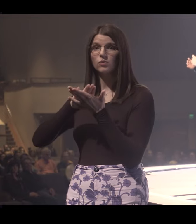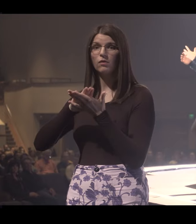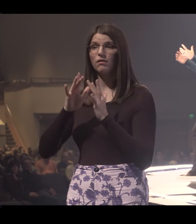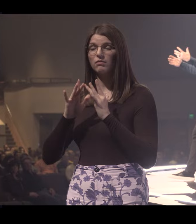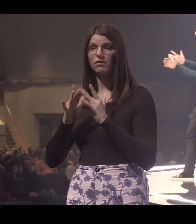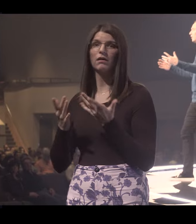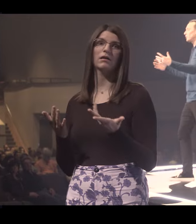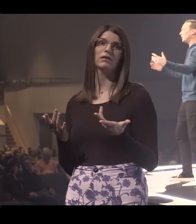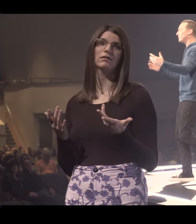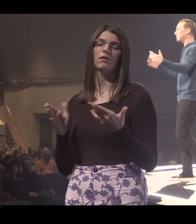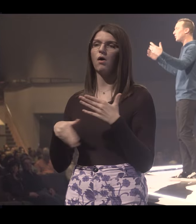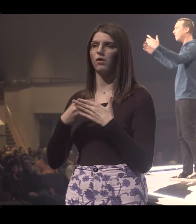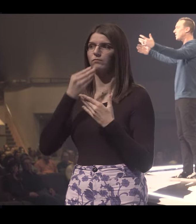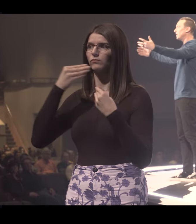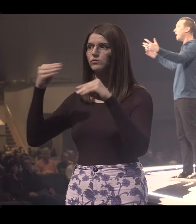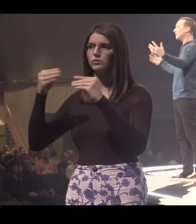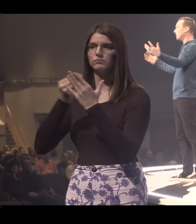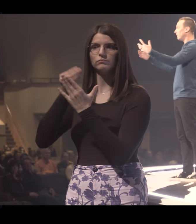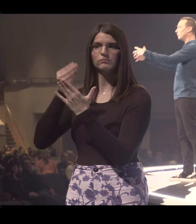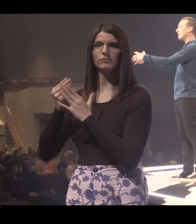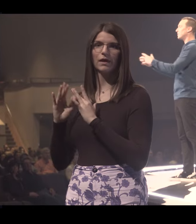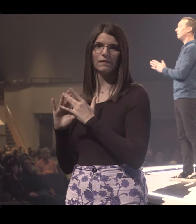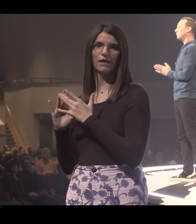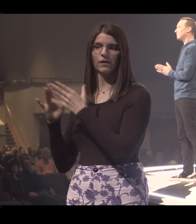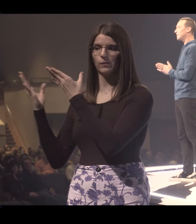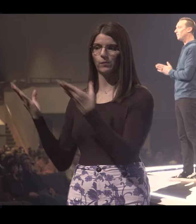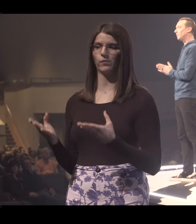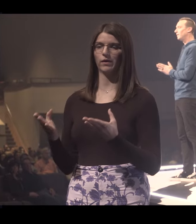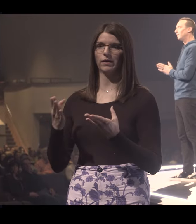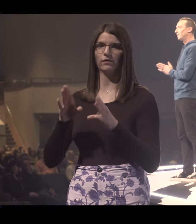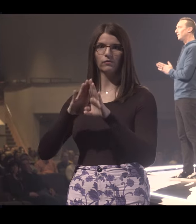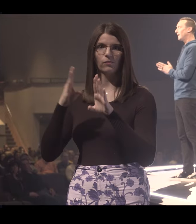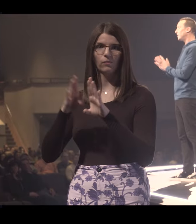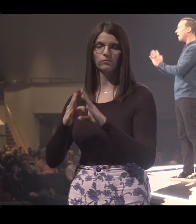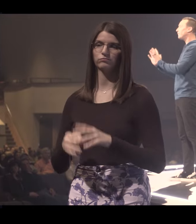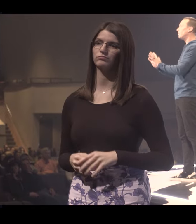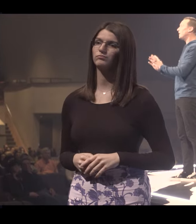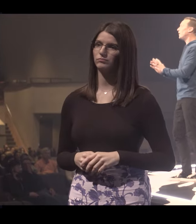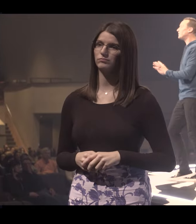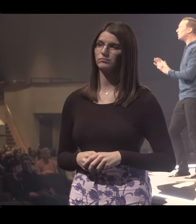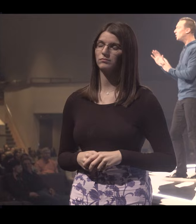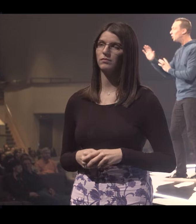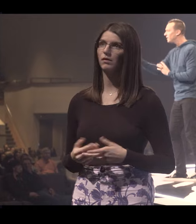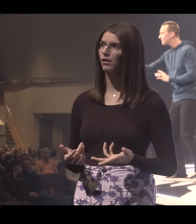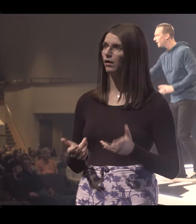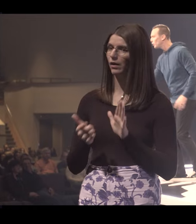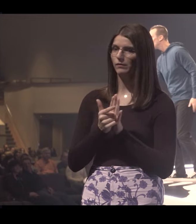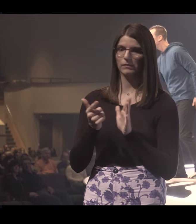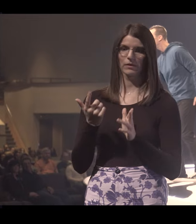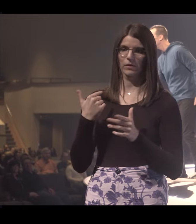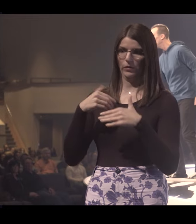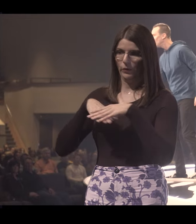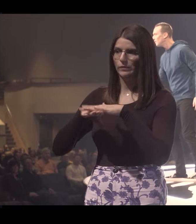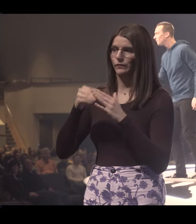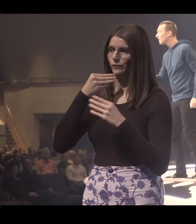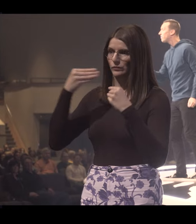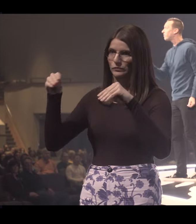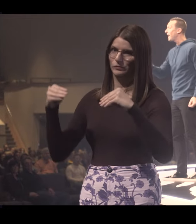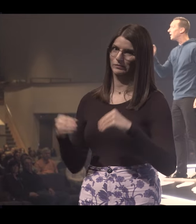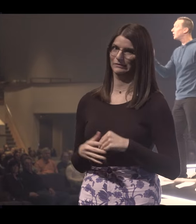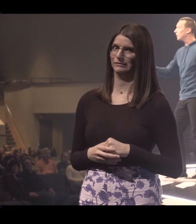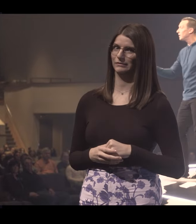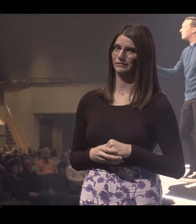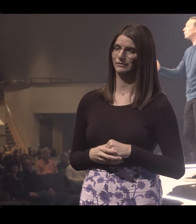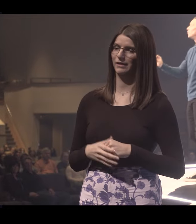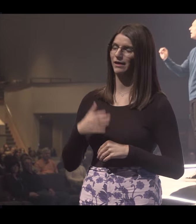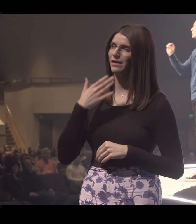online. We can get all of our groceries shopped online and delivered right to our doorstep. And God forbid we have to go inside a grocery store.